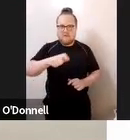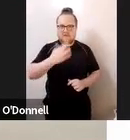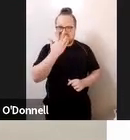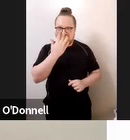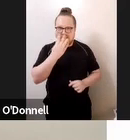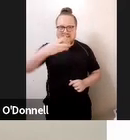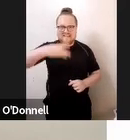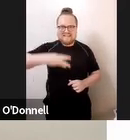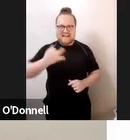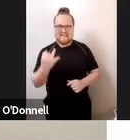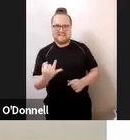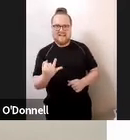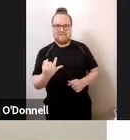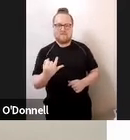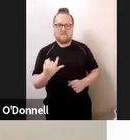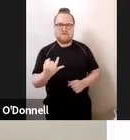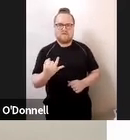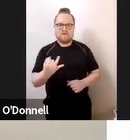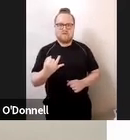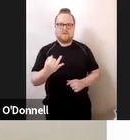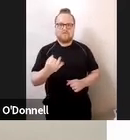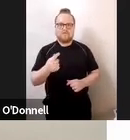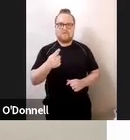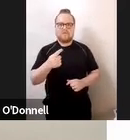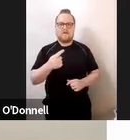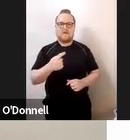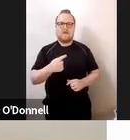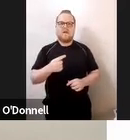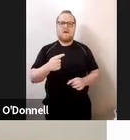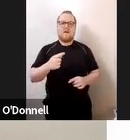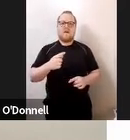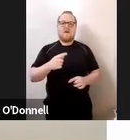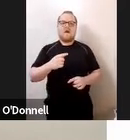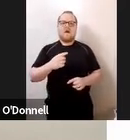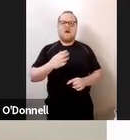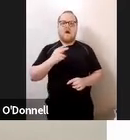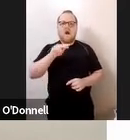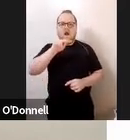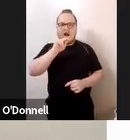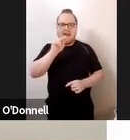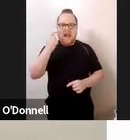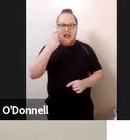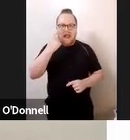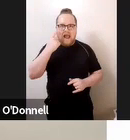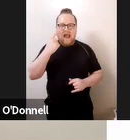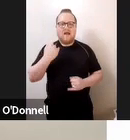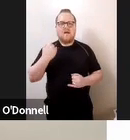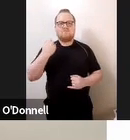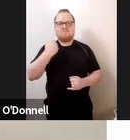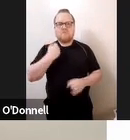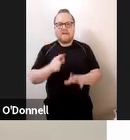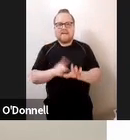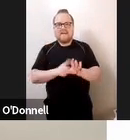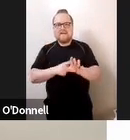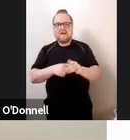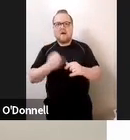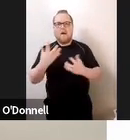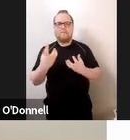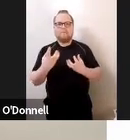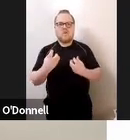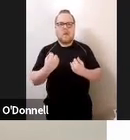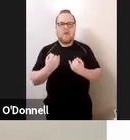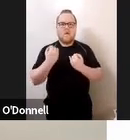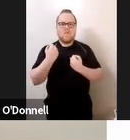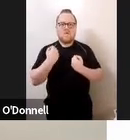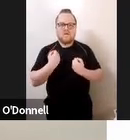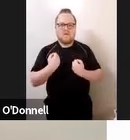vision has been affected by both macular degeneration again this is a sight condition and cataracts she can access large print